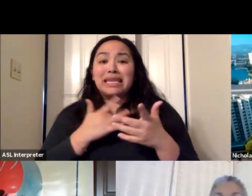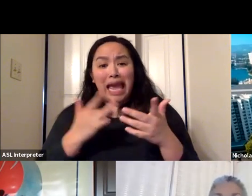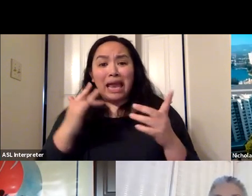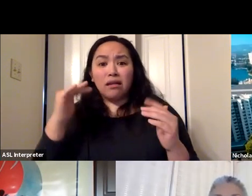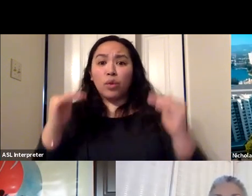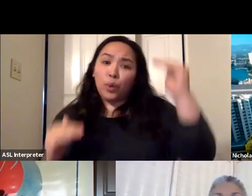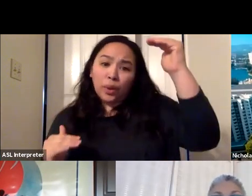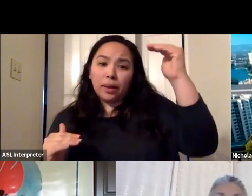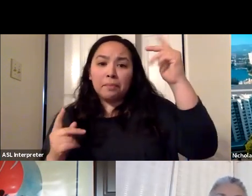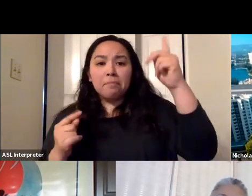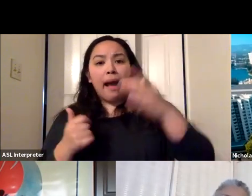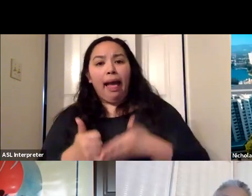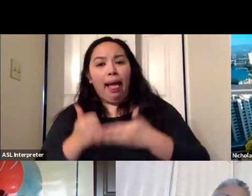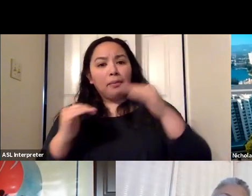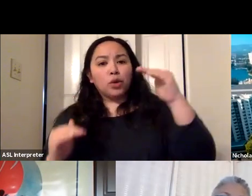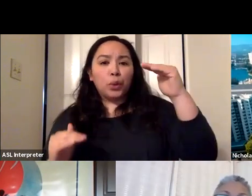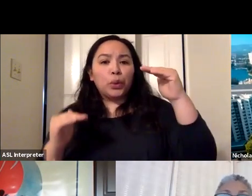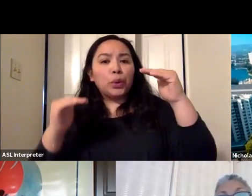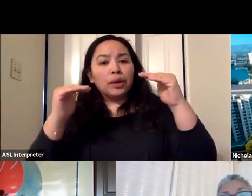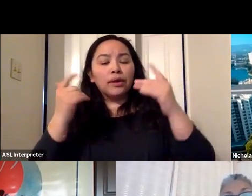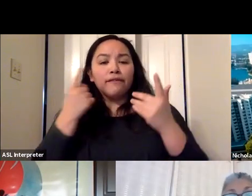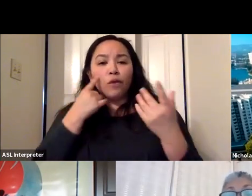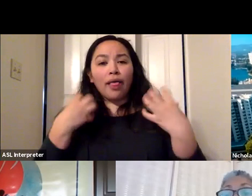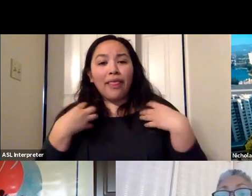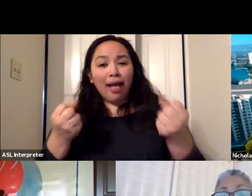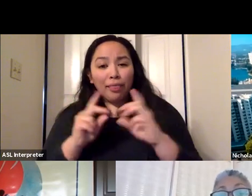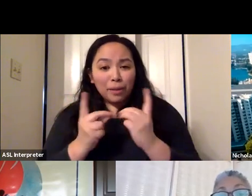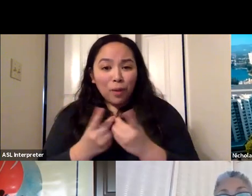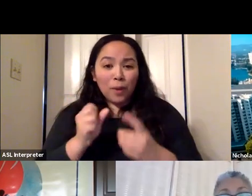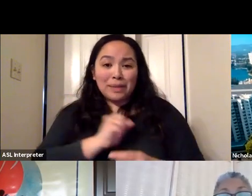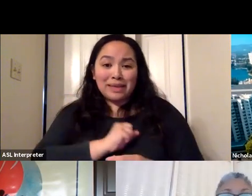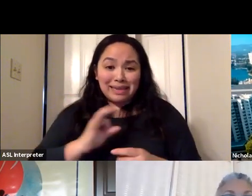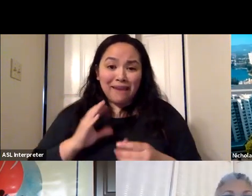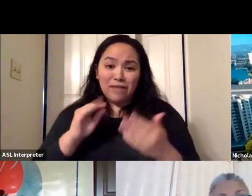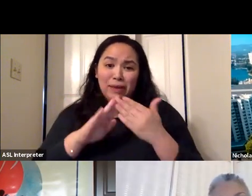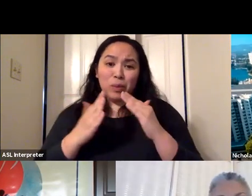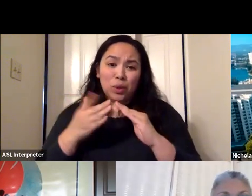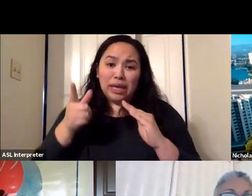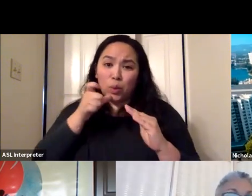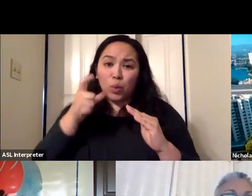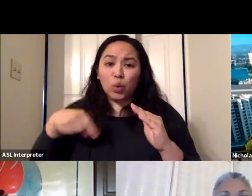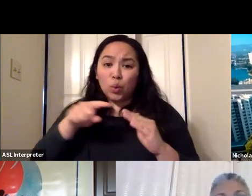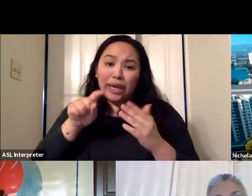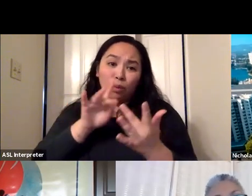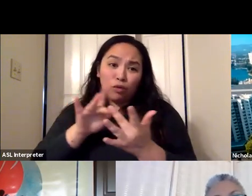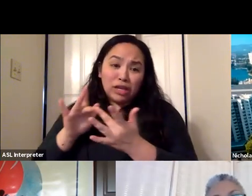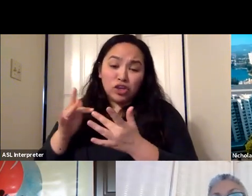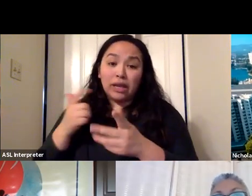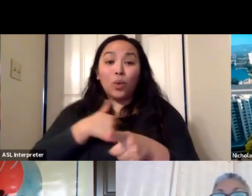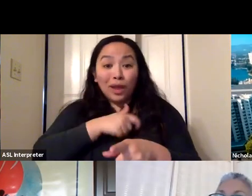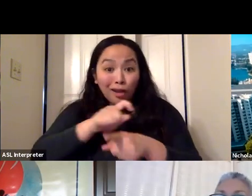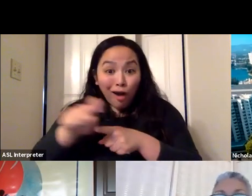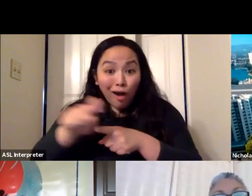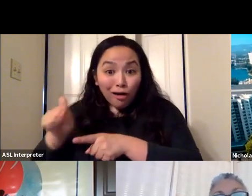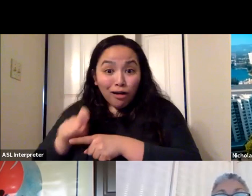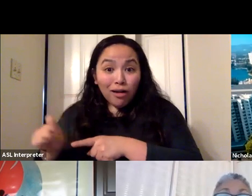between the health department staff and the communities we were trying to reach through the phone calls. These were people who